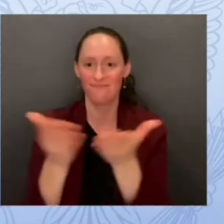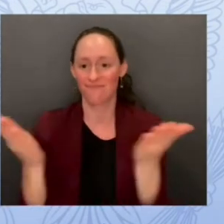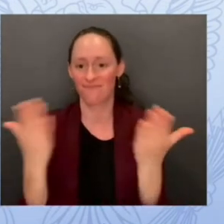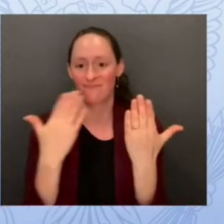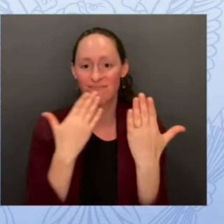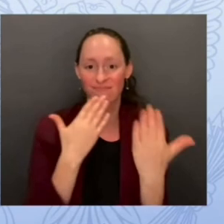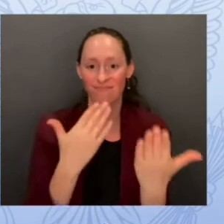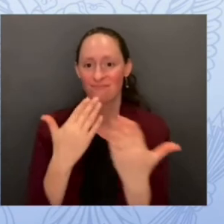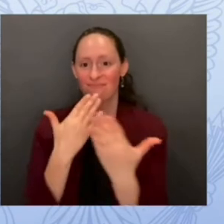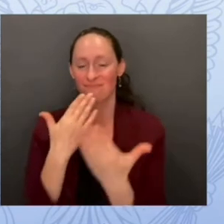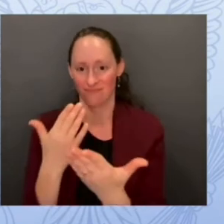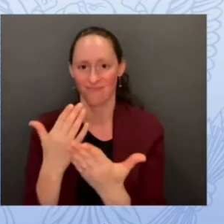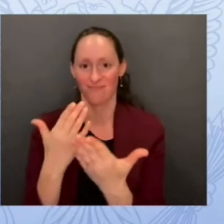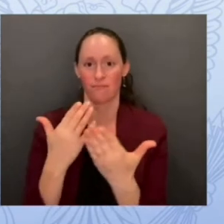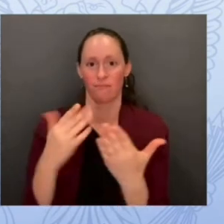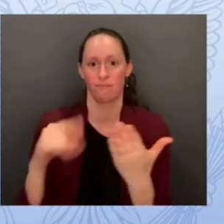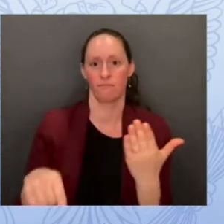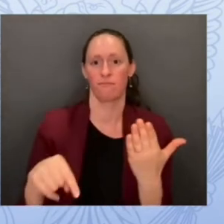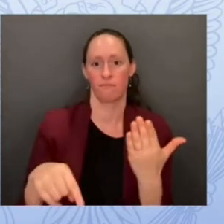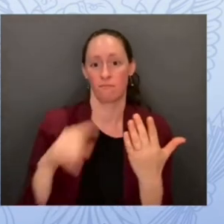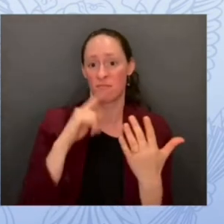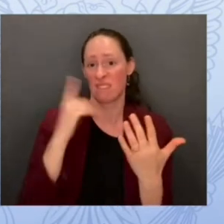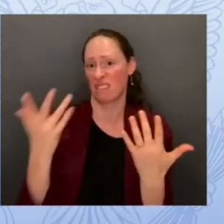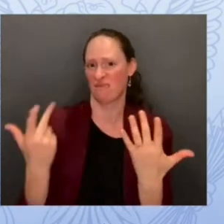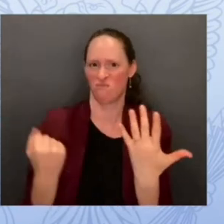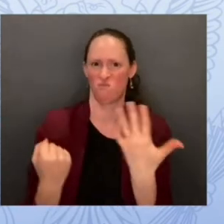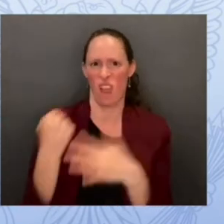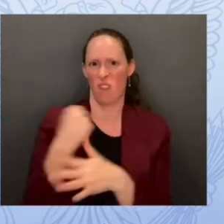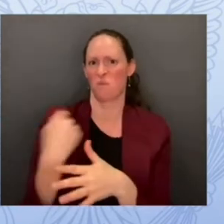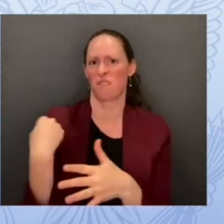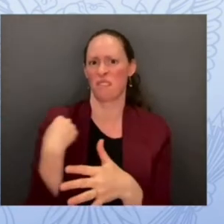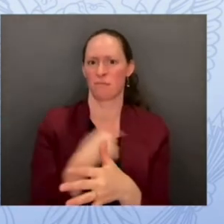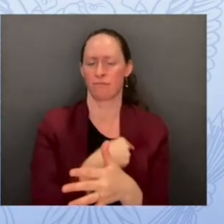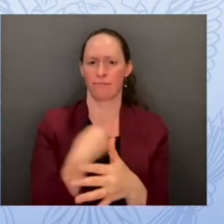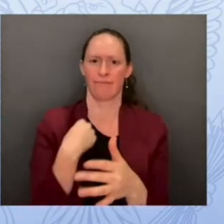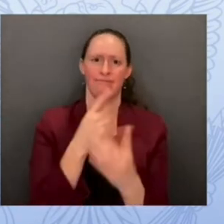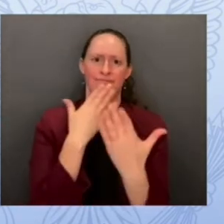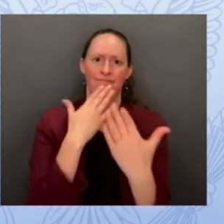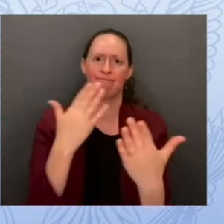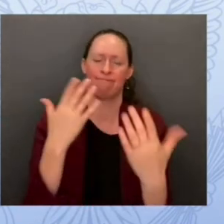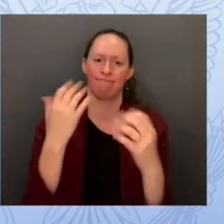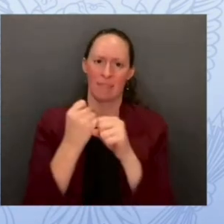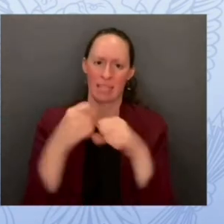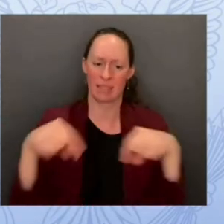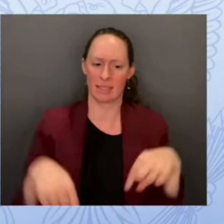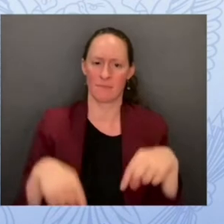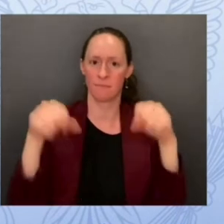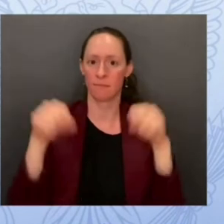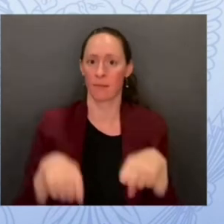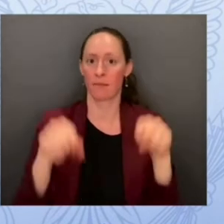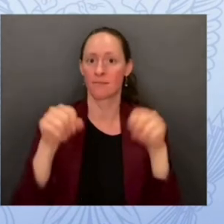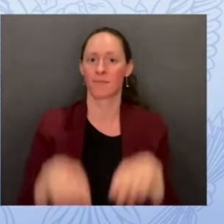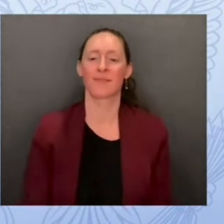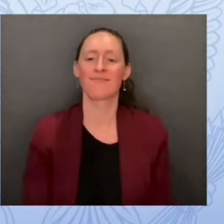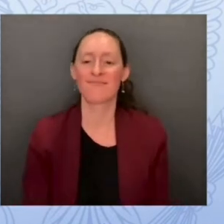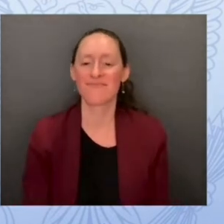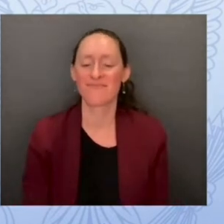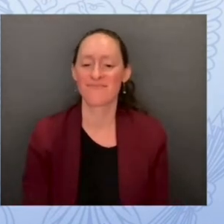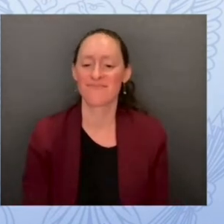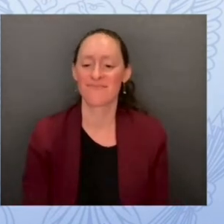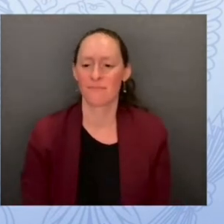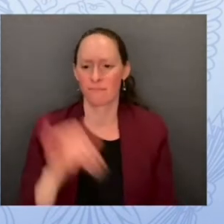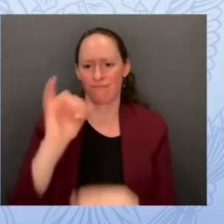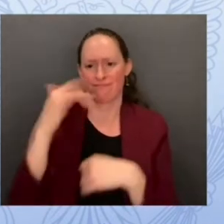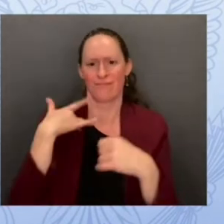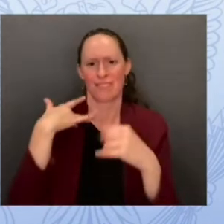priority so thank you for that commitment bringing this community together it's a real honor to be speaking here and representing power